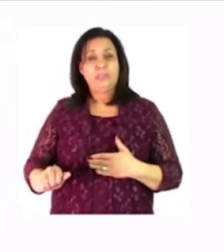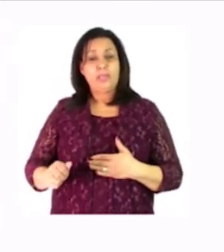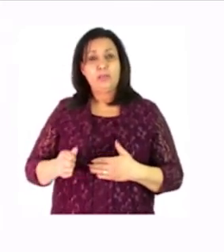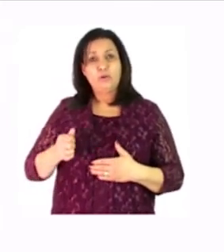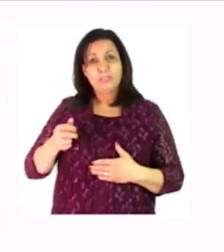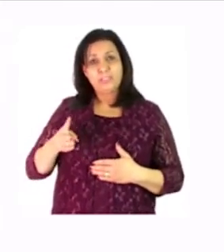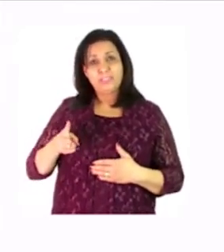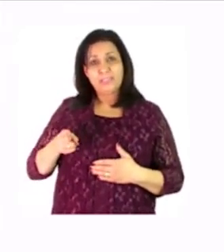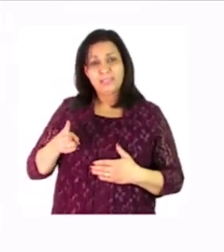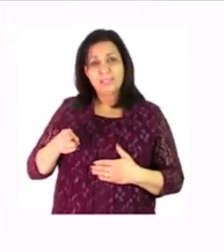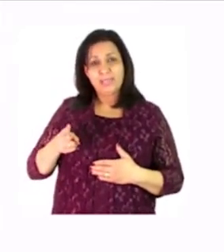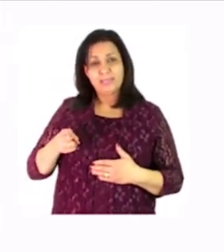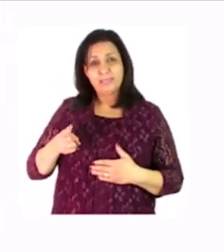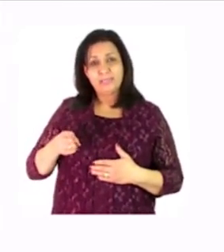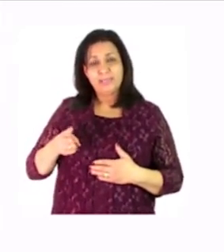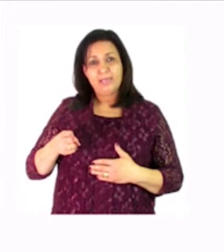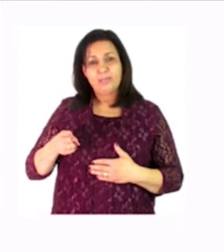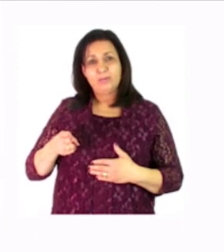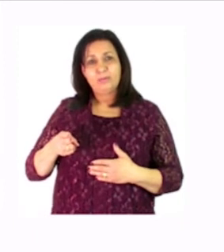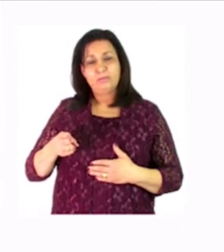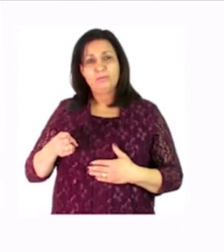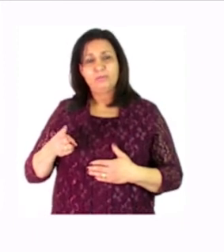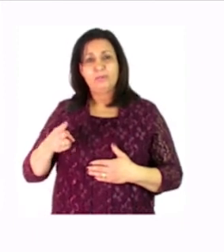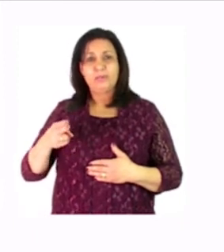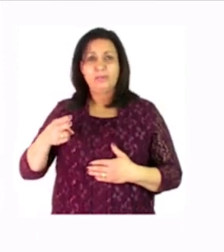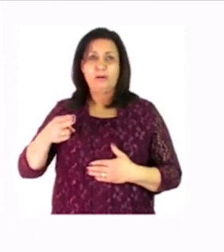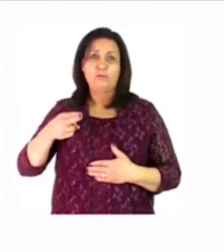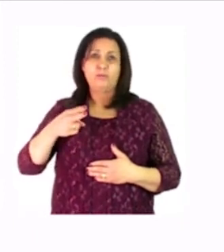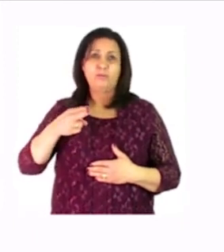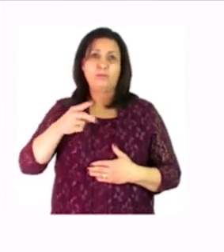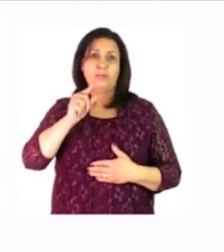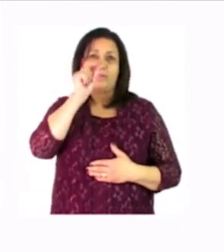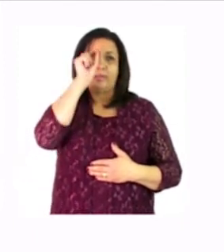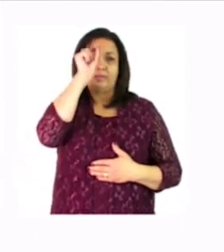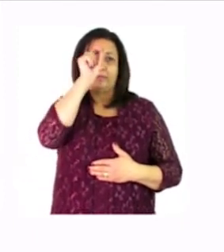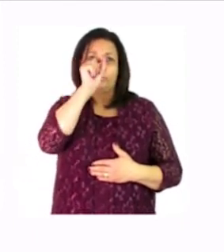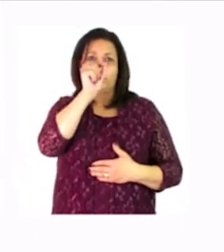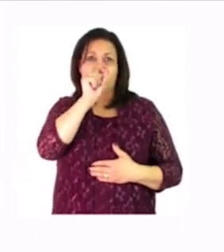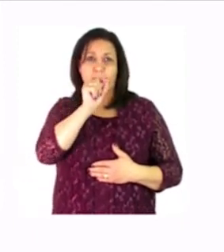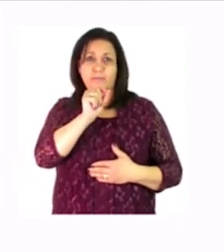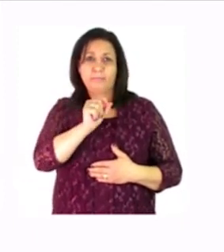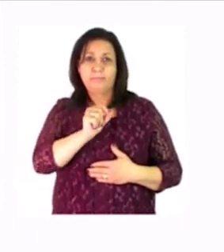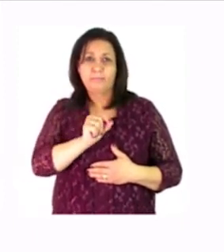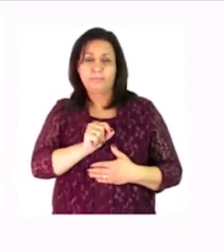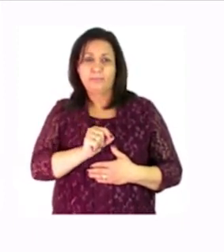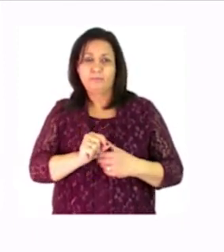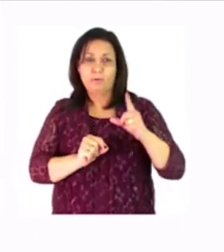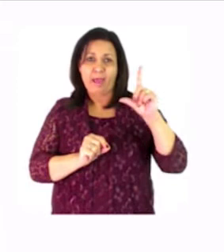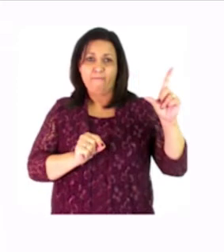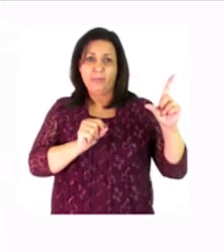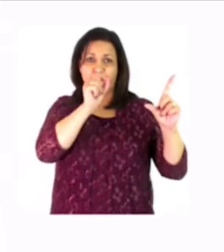would like you to get your pair of scissors and cut along the dotted line on the left side of the page